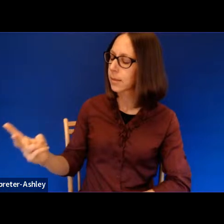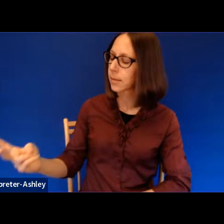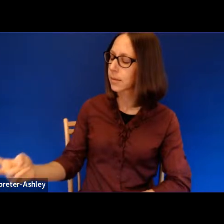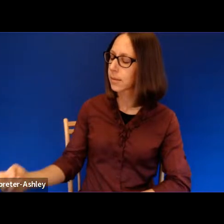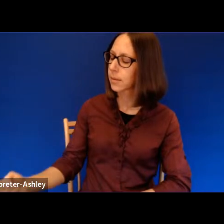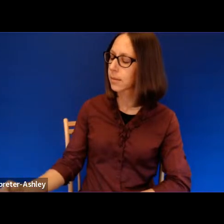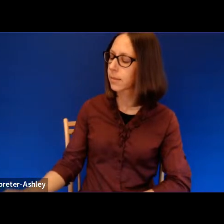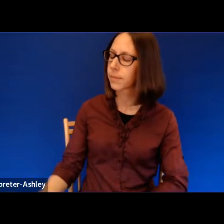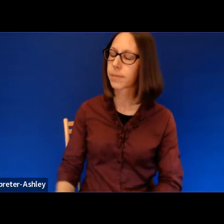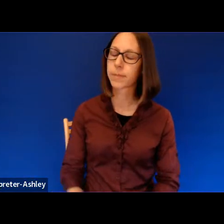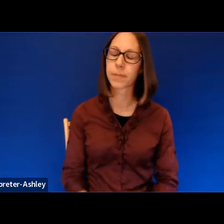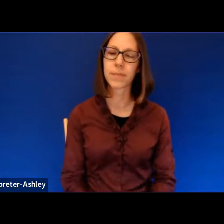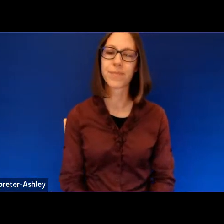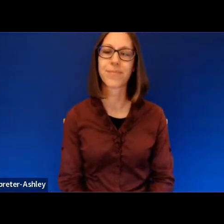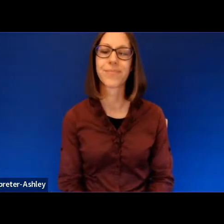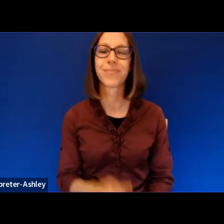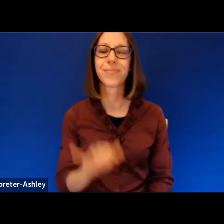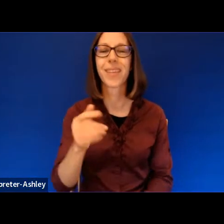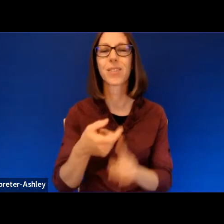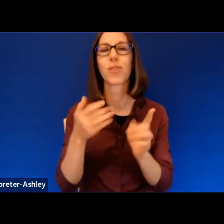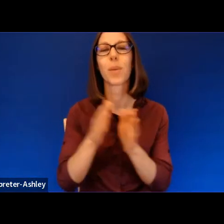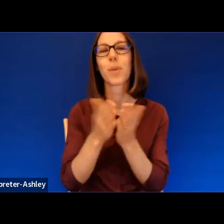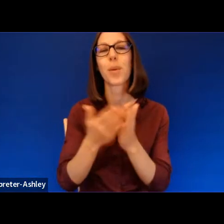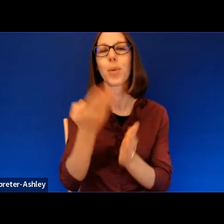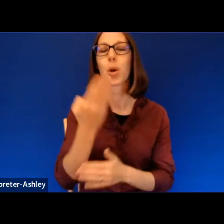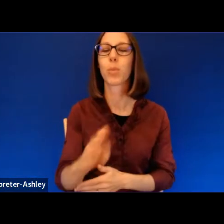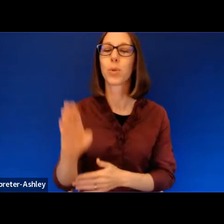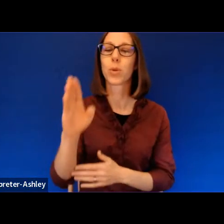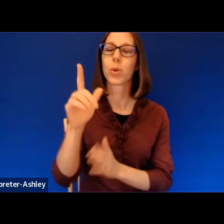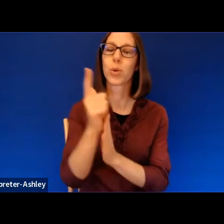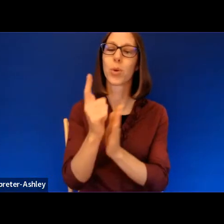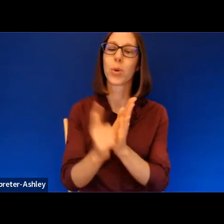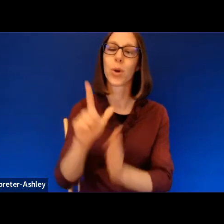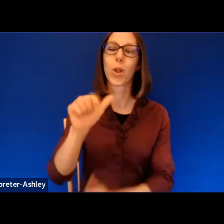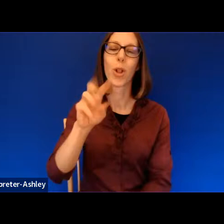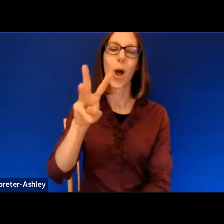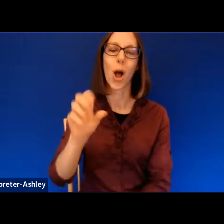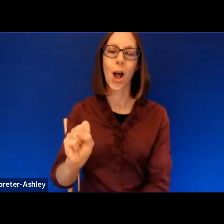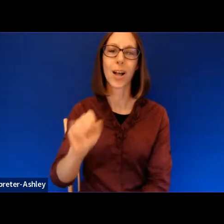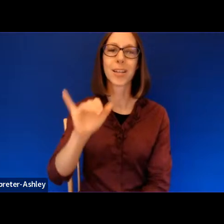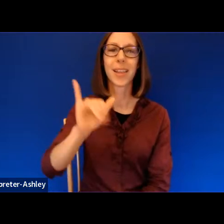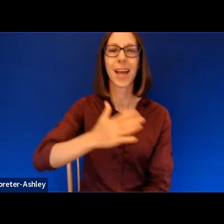That's from a book called Blue Laws. And that's my grandfather's fiddle on the front there.